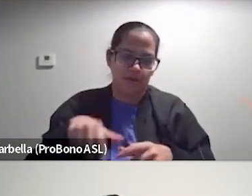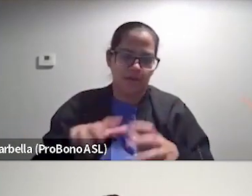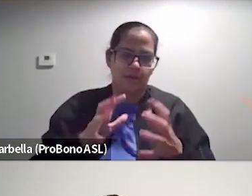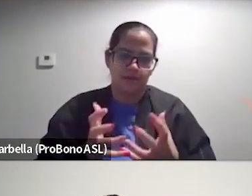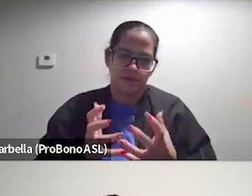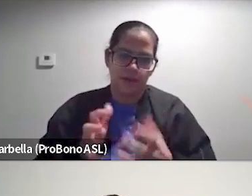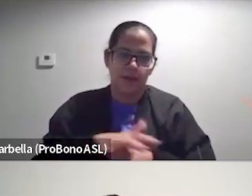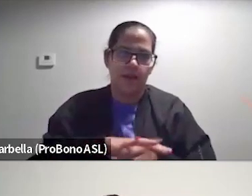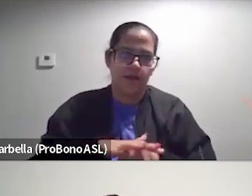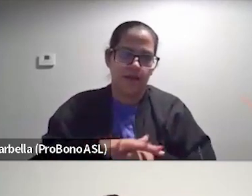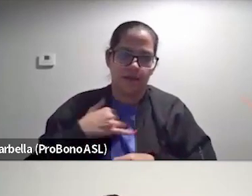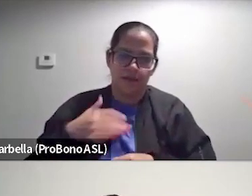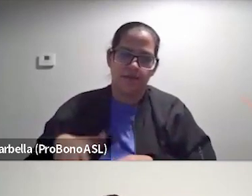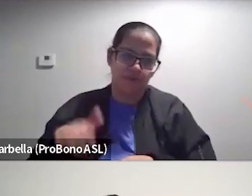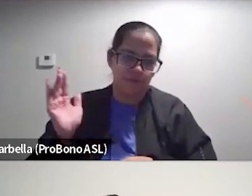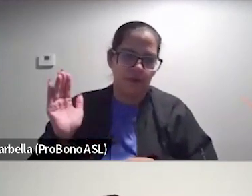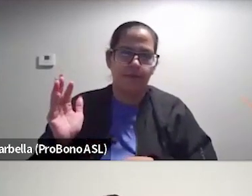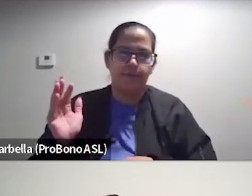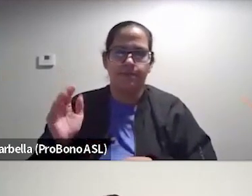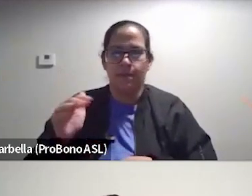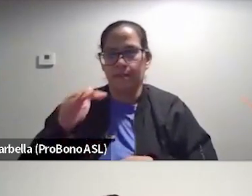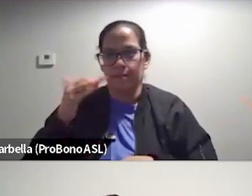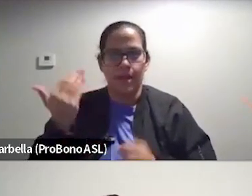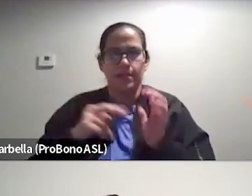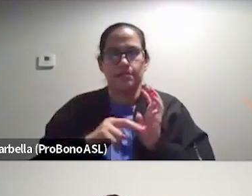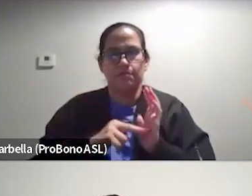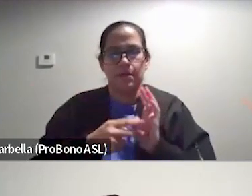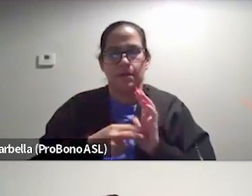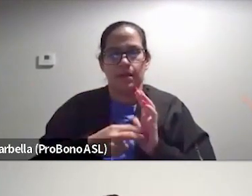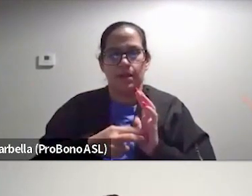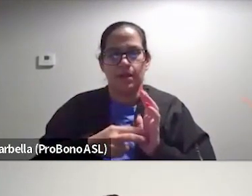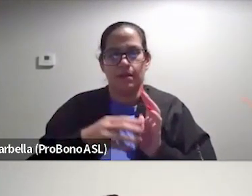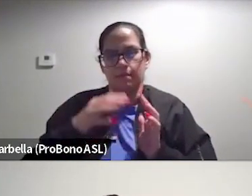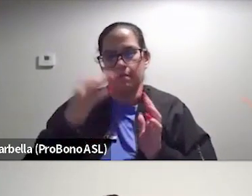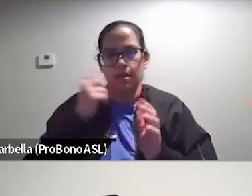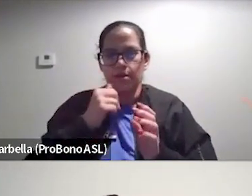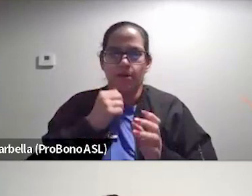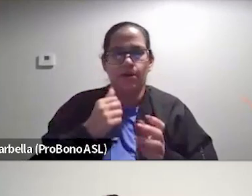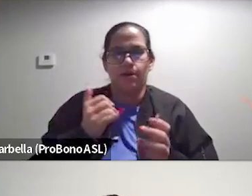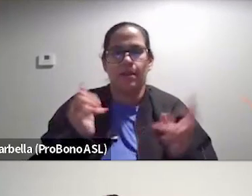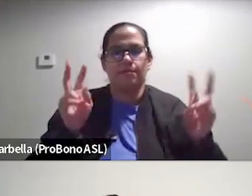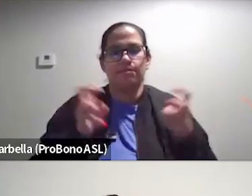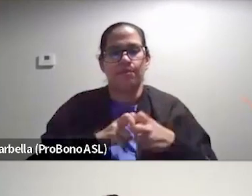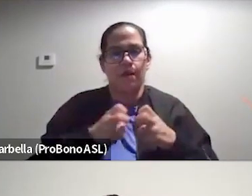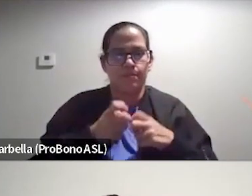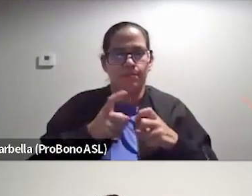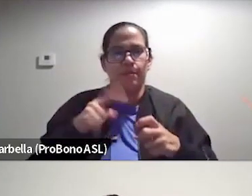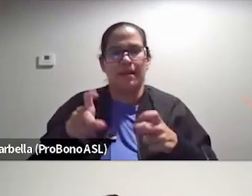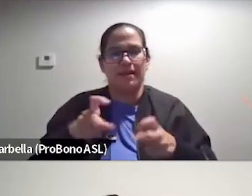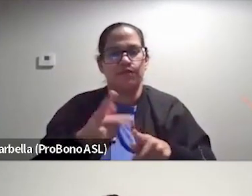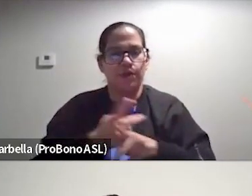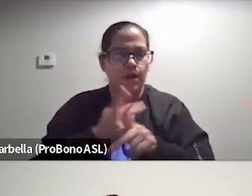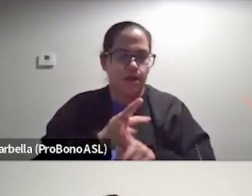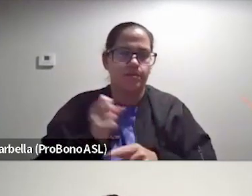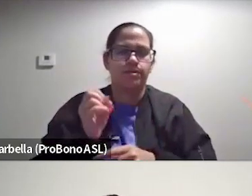that I grew up, like blackness, me, black girlhood was just like a problem, like to figure out. So